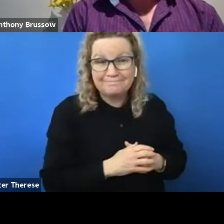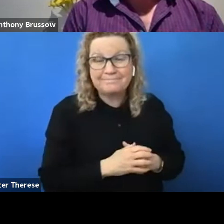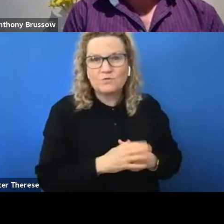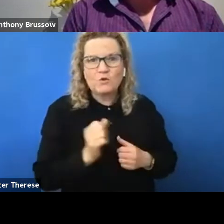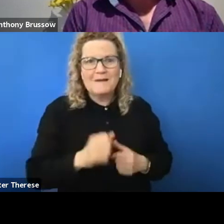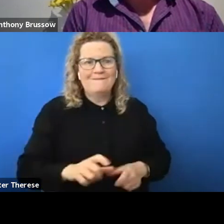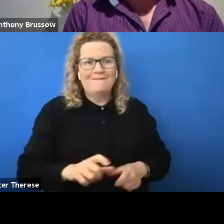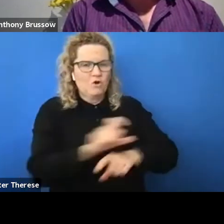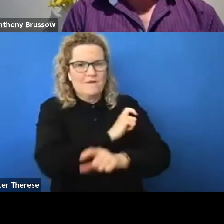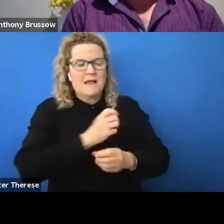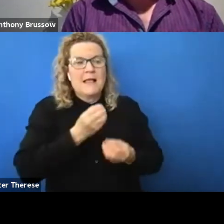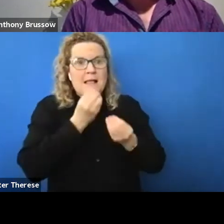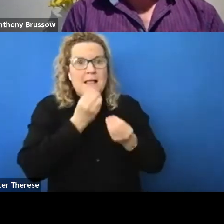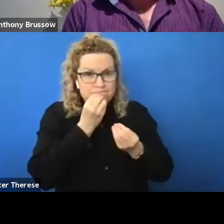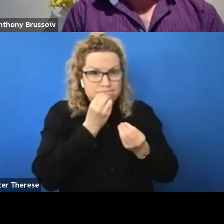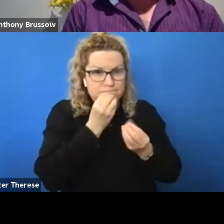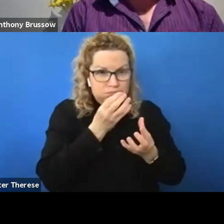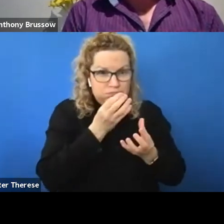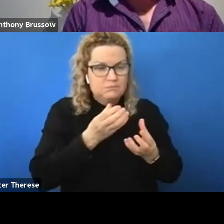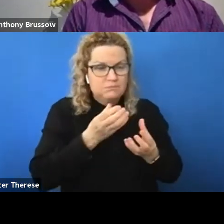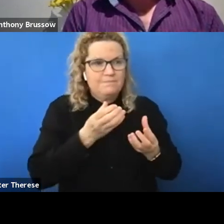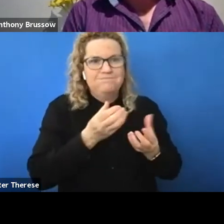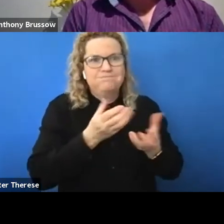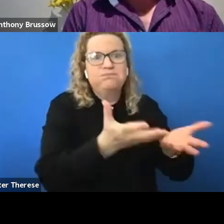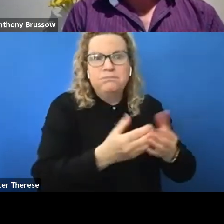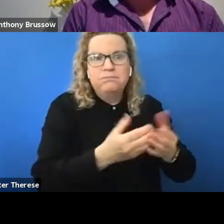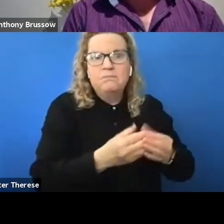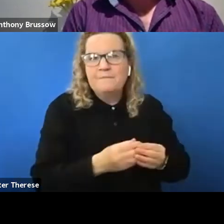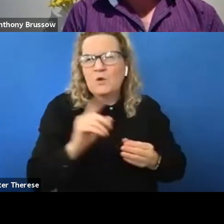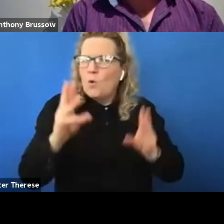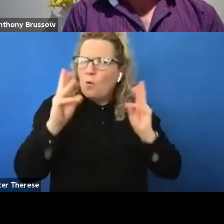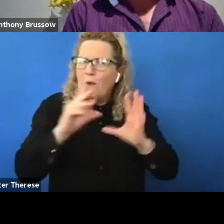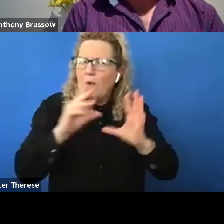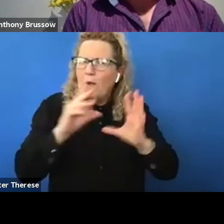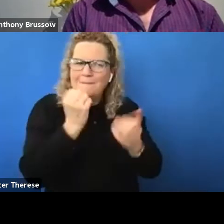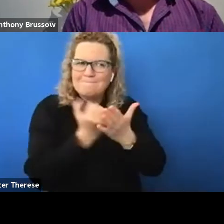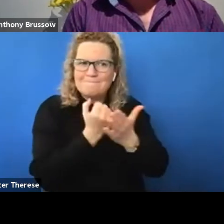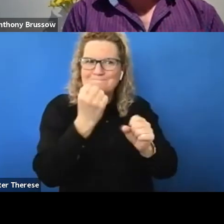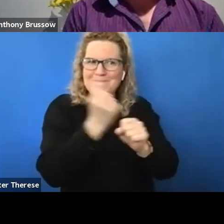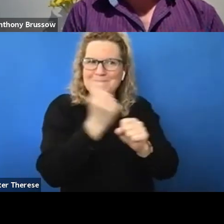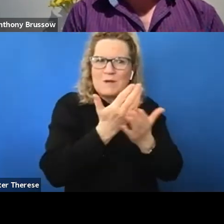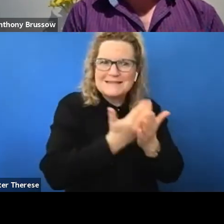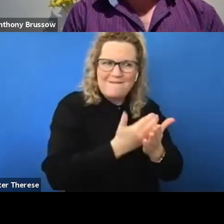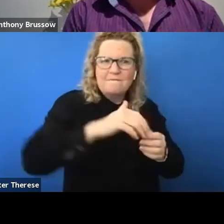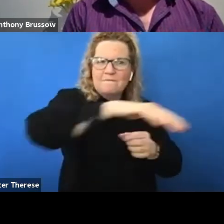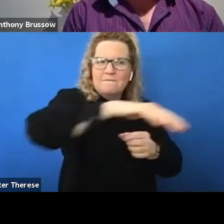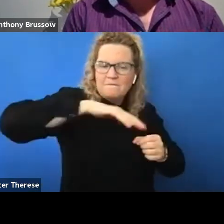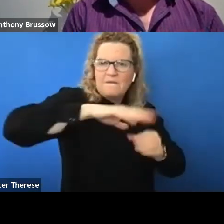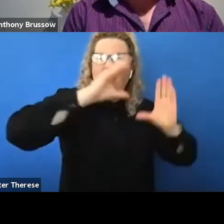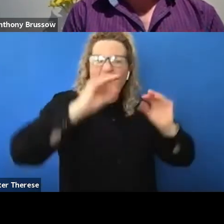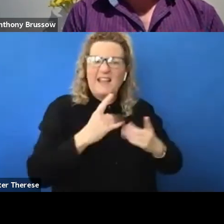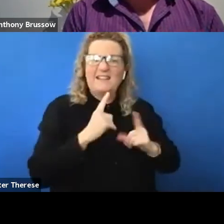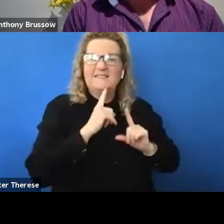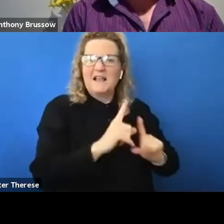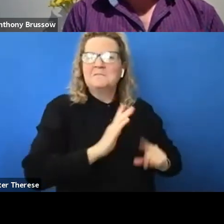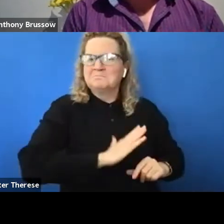And your way of doing that is a very interesting one. Have you got broader thoughts on the